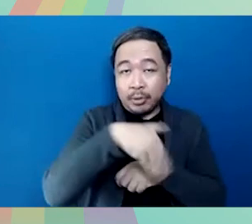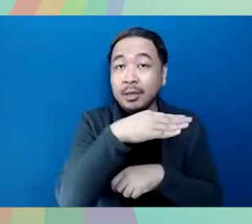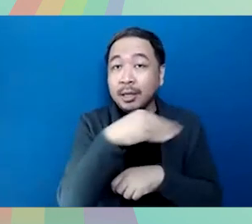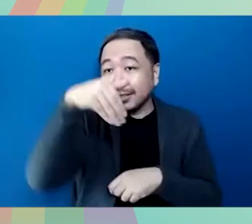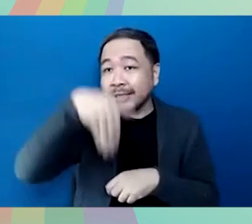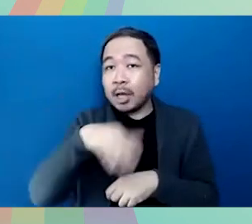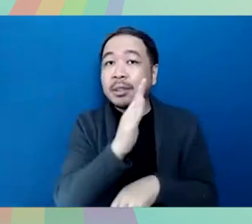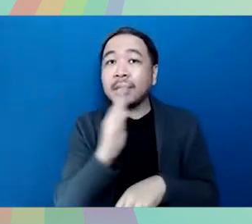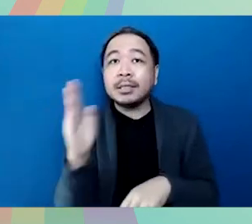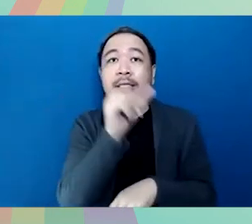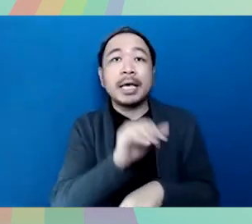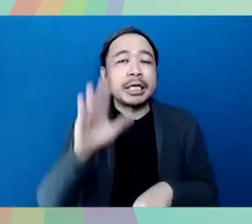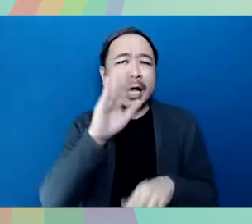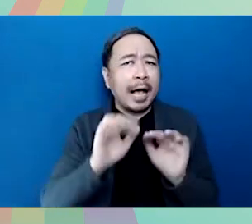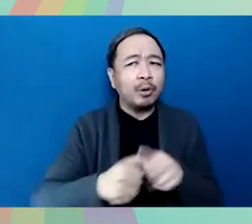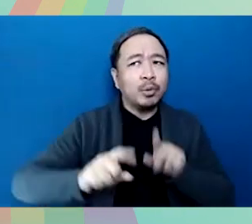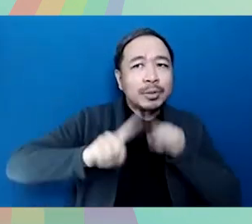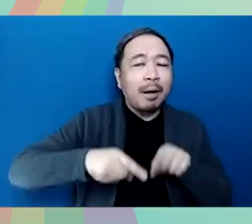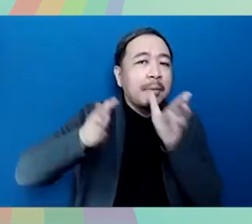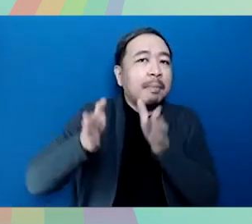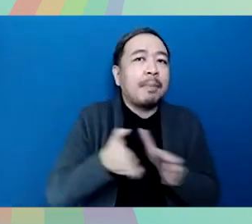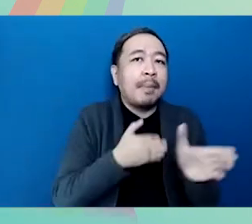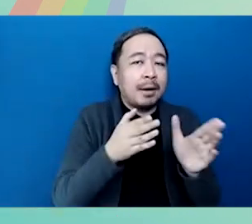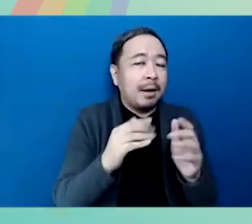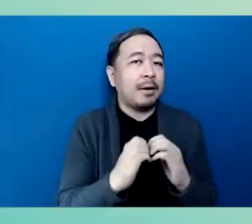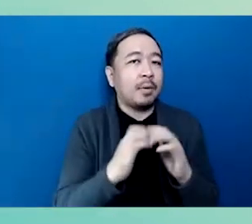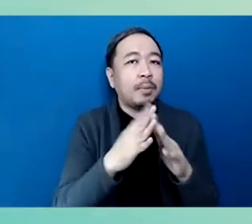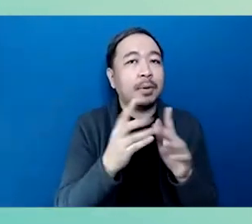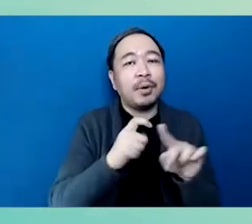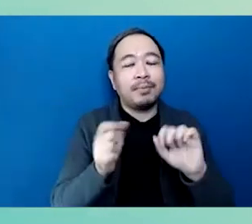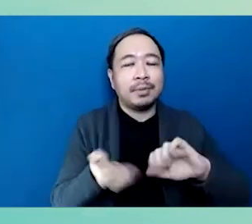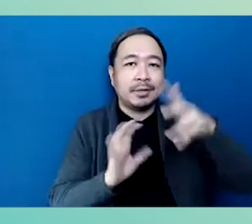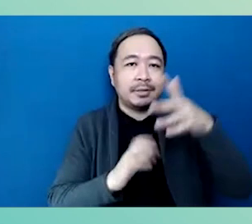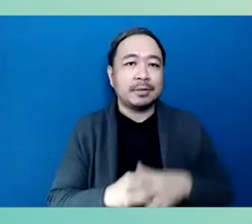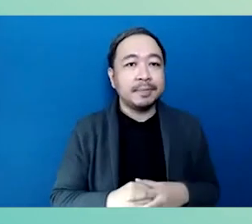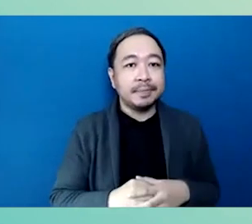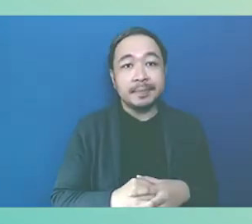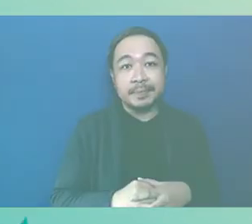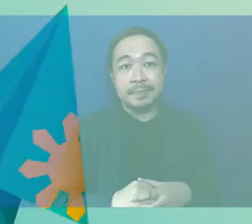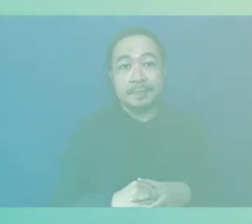southeast asia to better prepare for respond to and recover from disasters